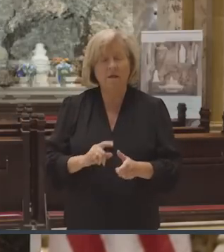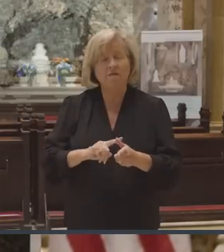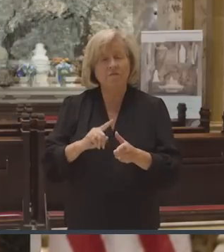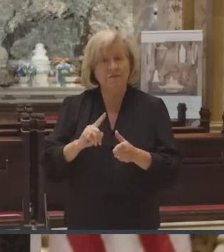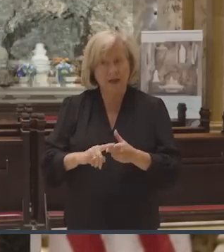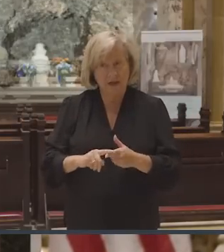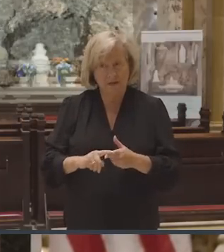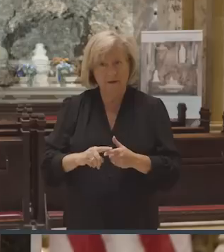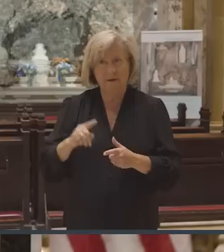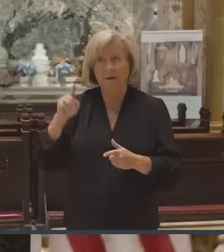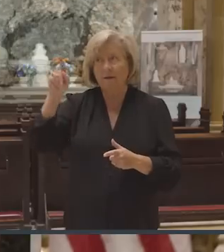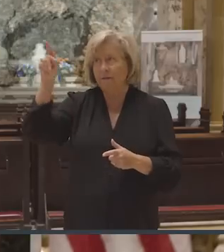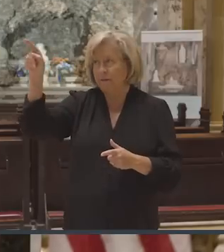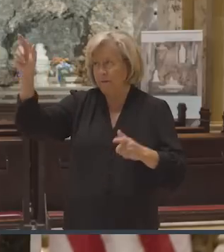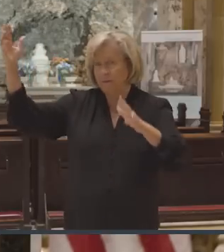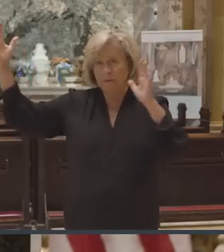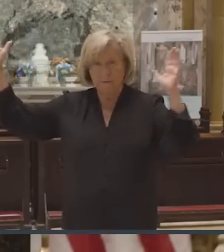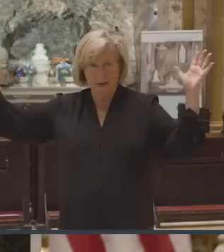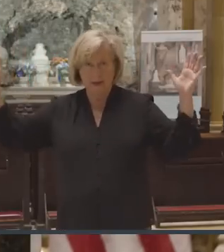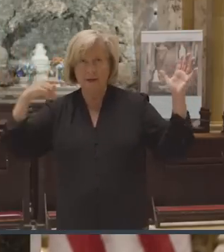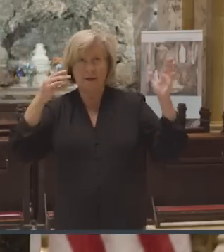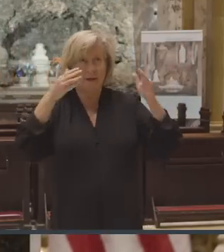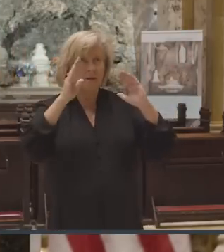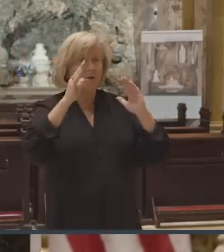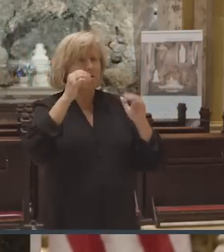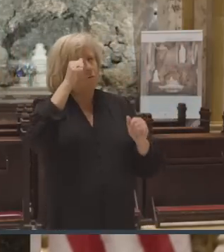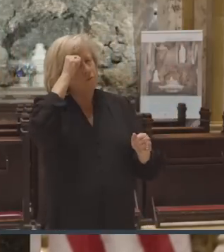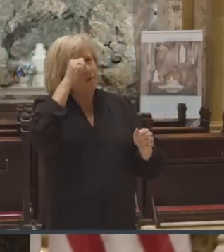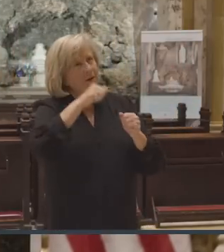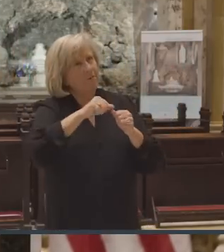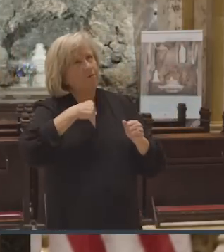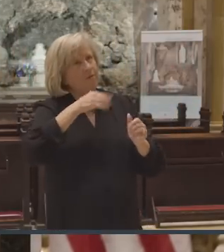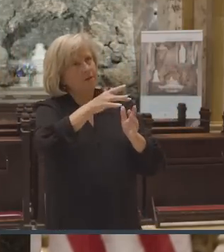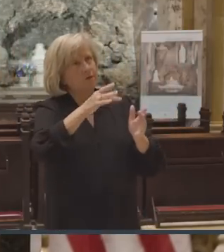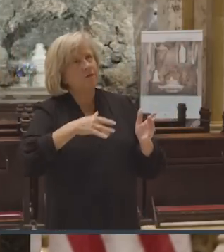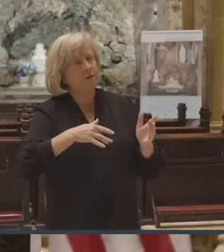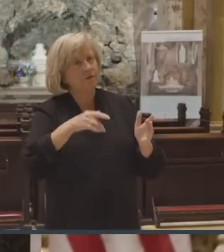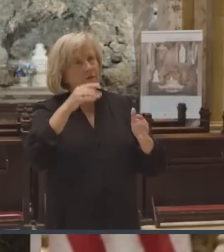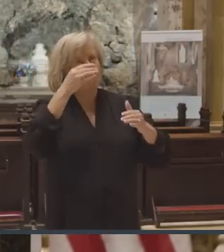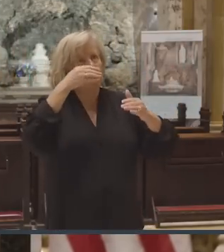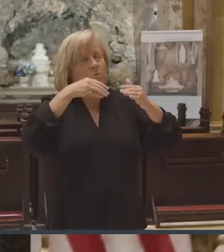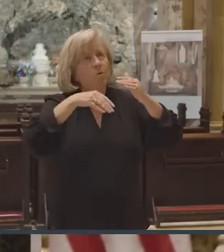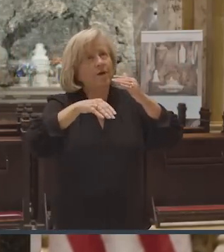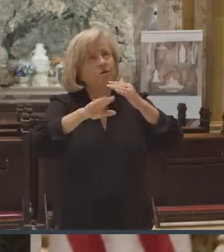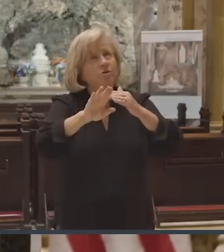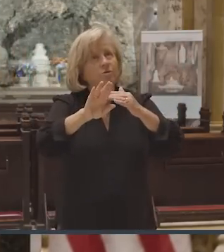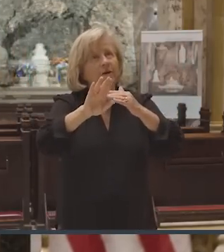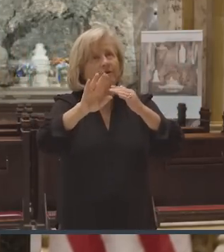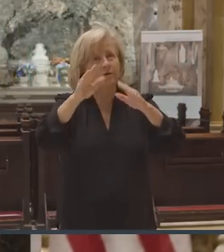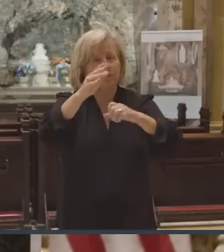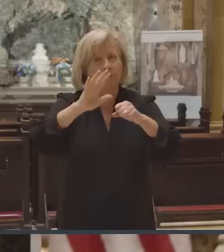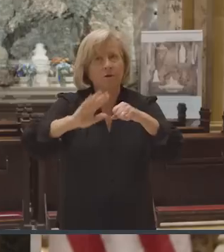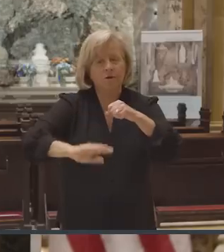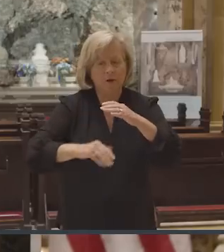said, Jesus, remember me when you come into your kingdom.